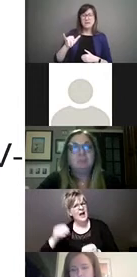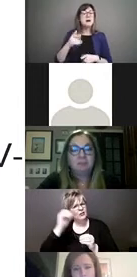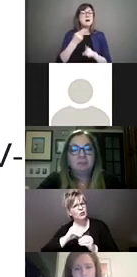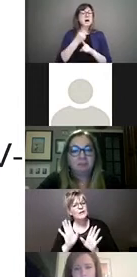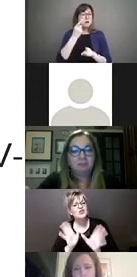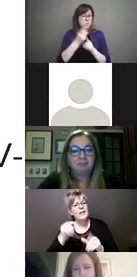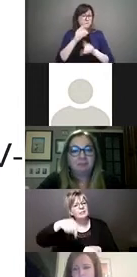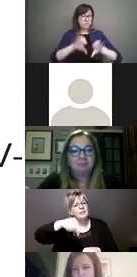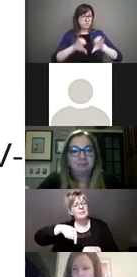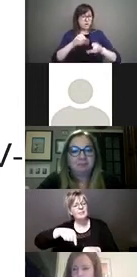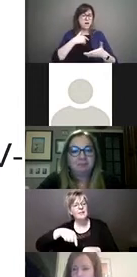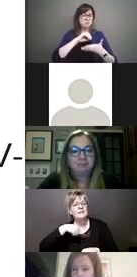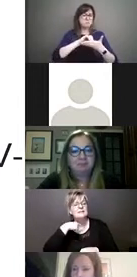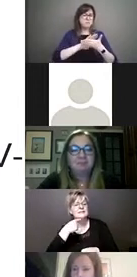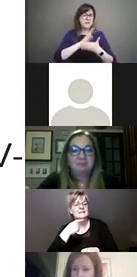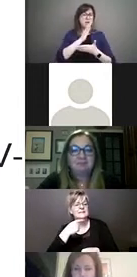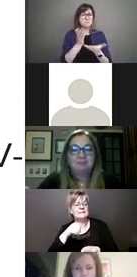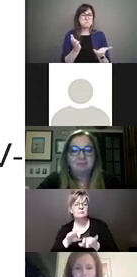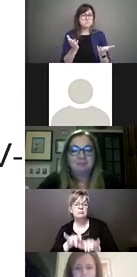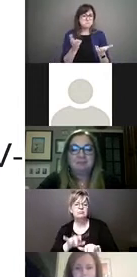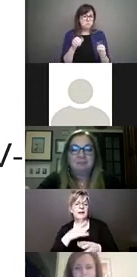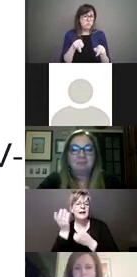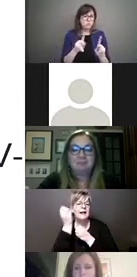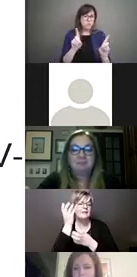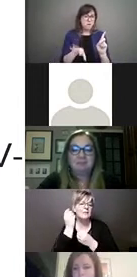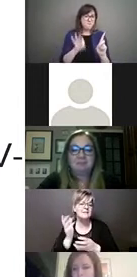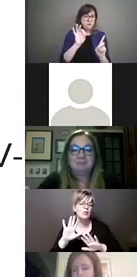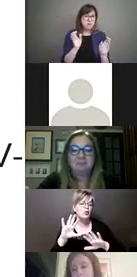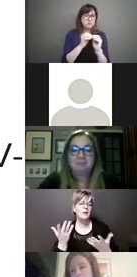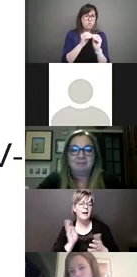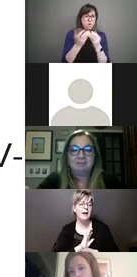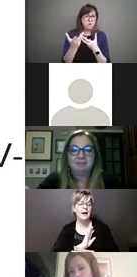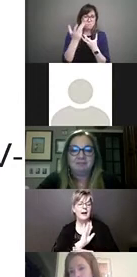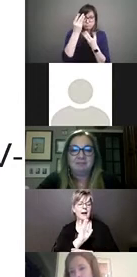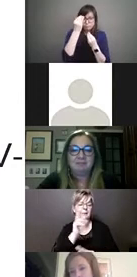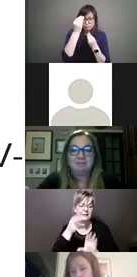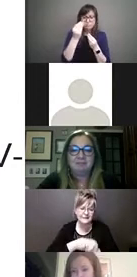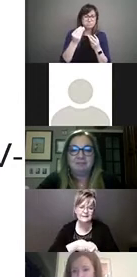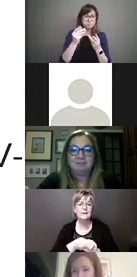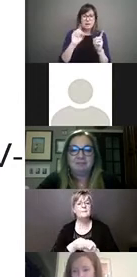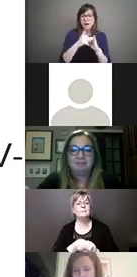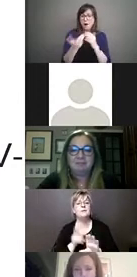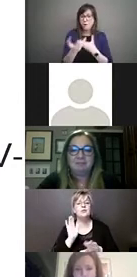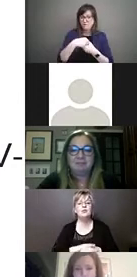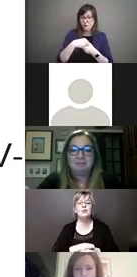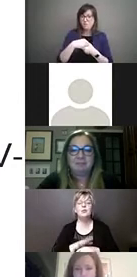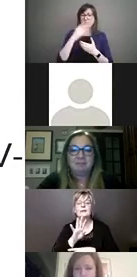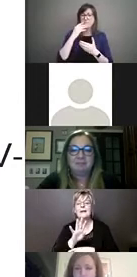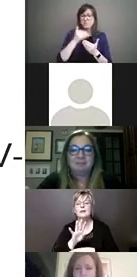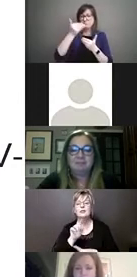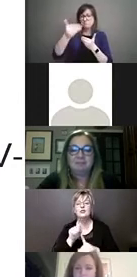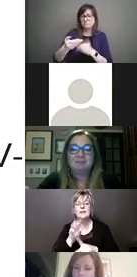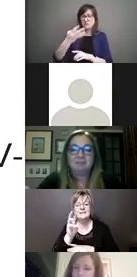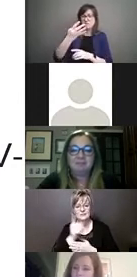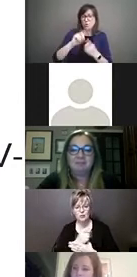some opportunities to find out more information about how you can choose to become involved, especially over the next four to six weeks. There'll be a number